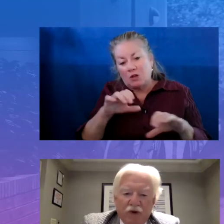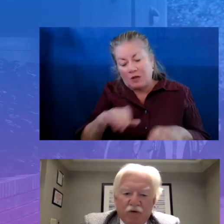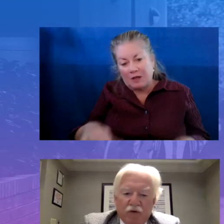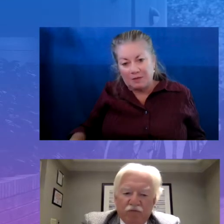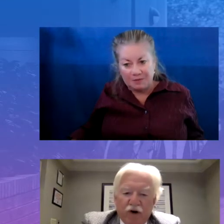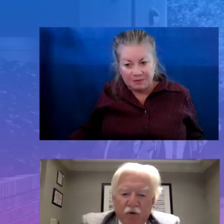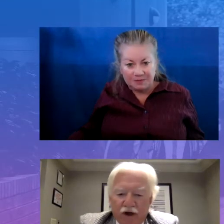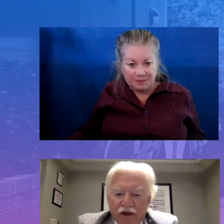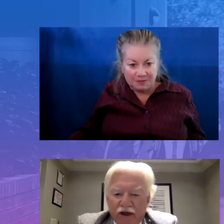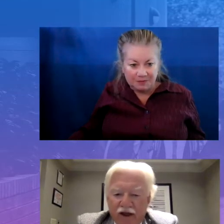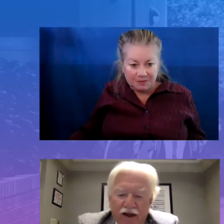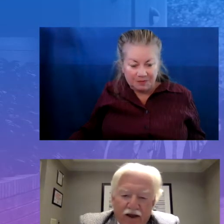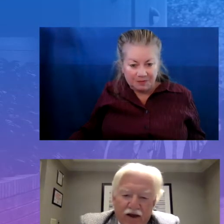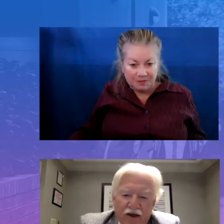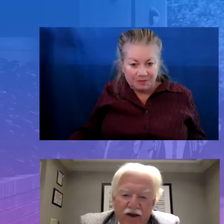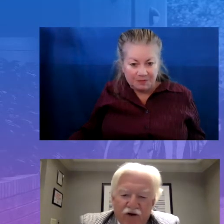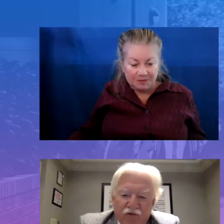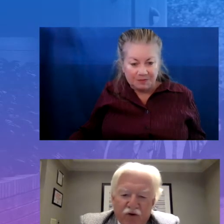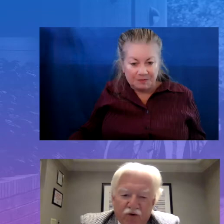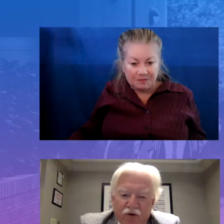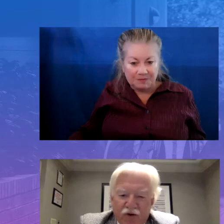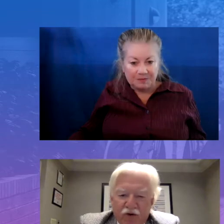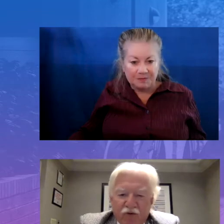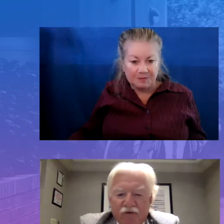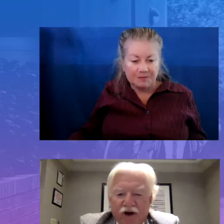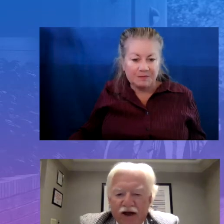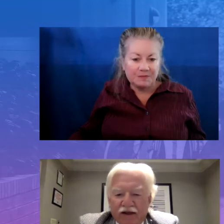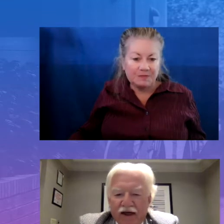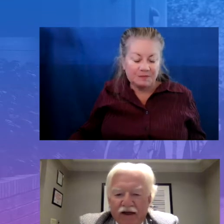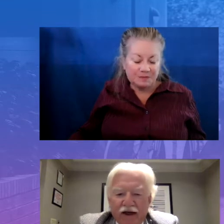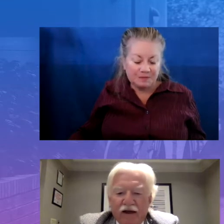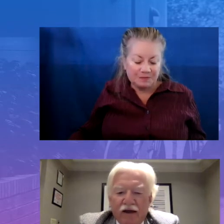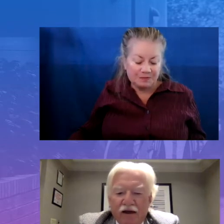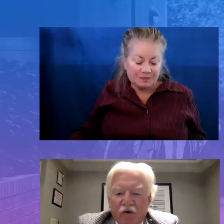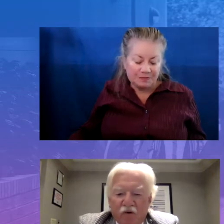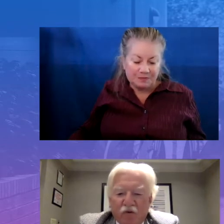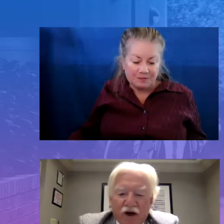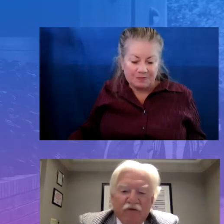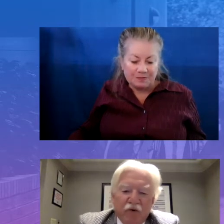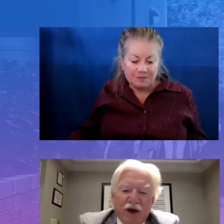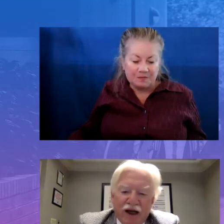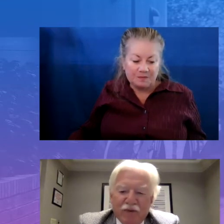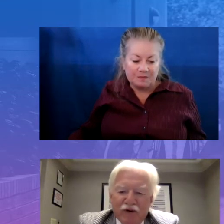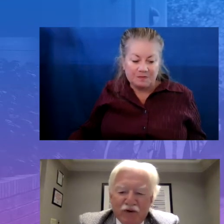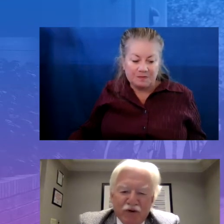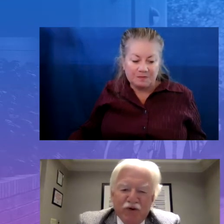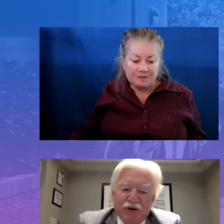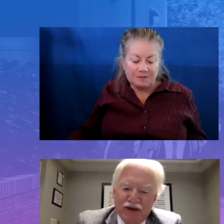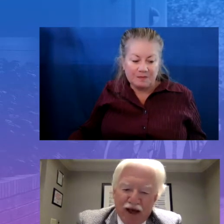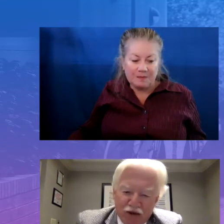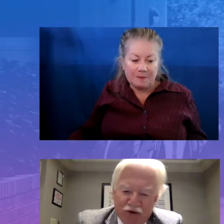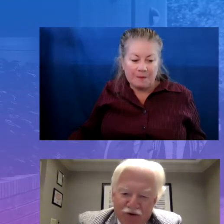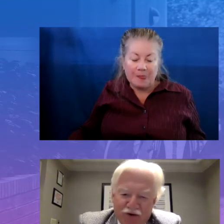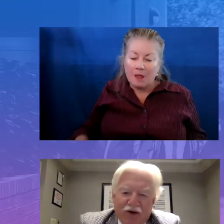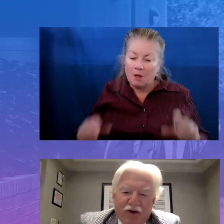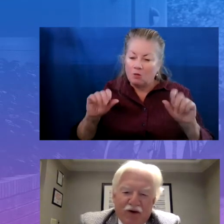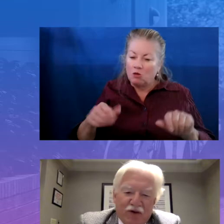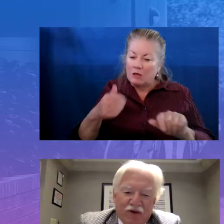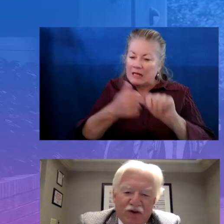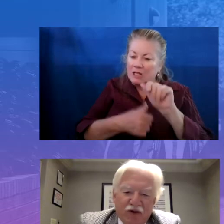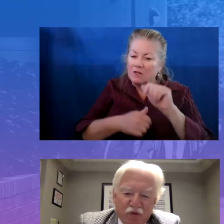Maybe very quickly, each of you, could you reflect on what have you been able to do together